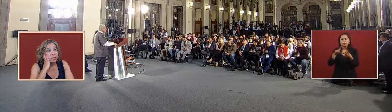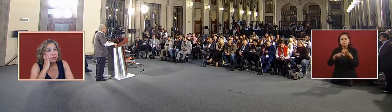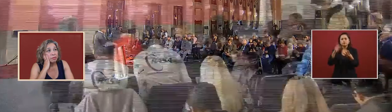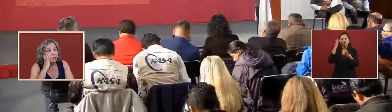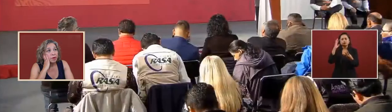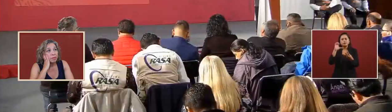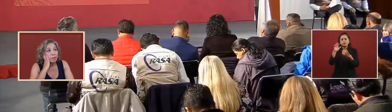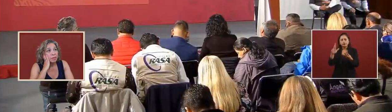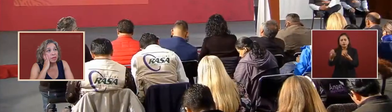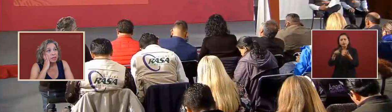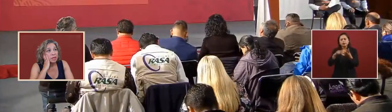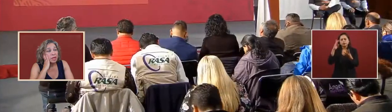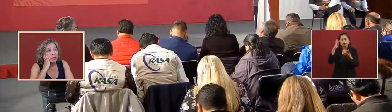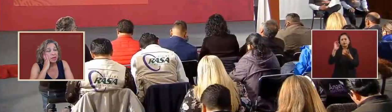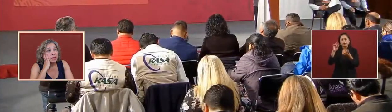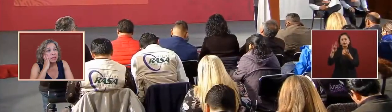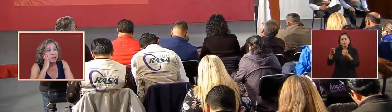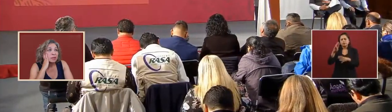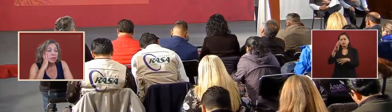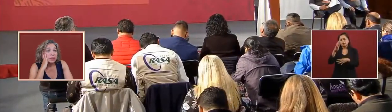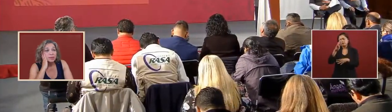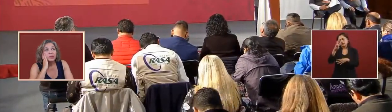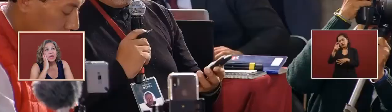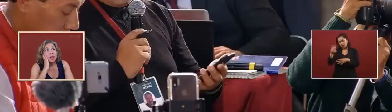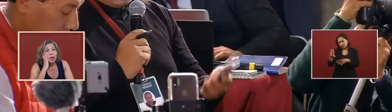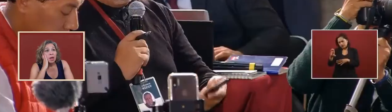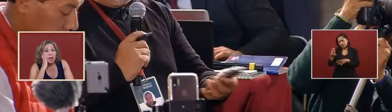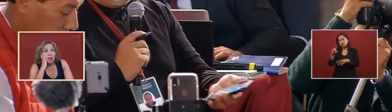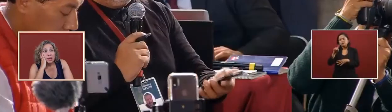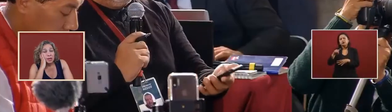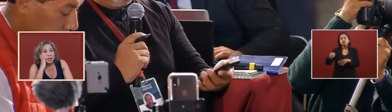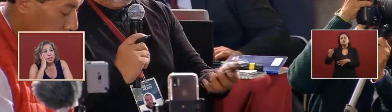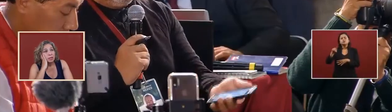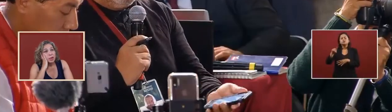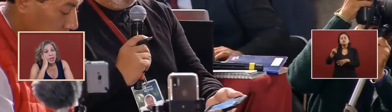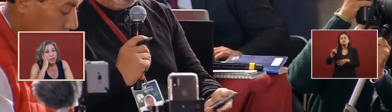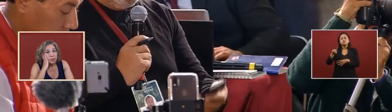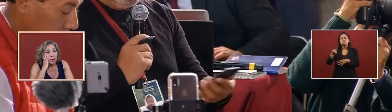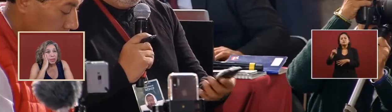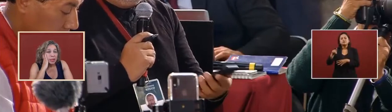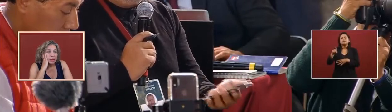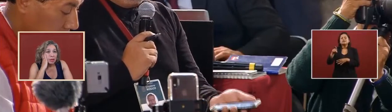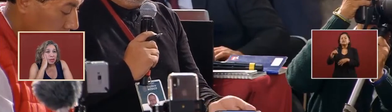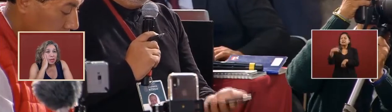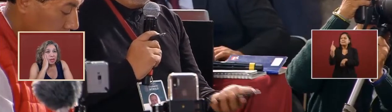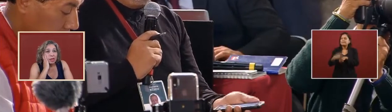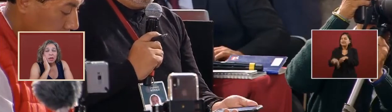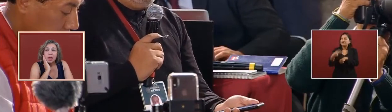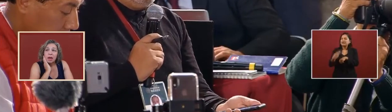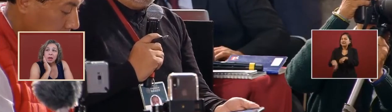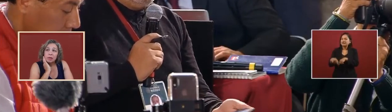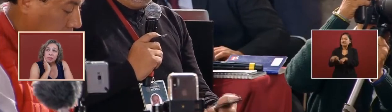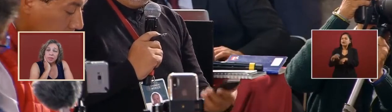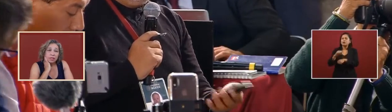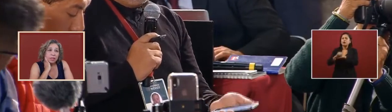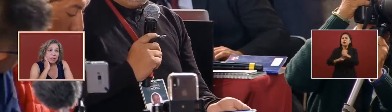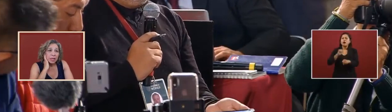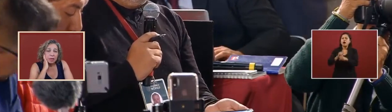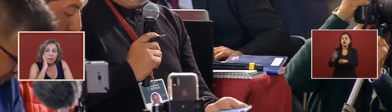from these areas so putting at risk the uh